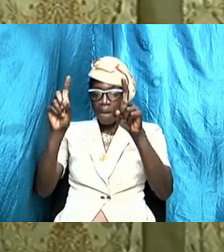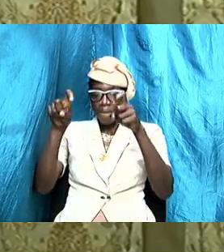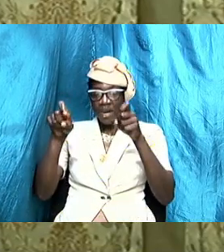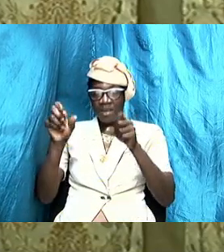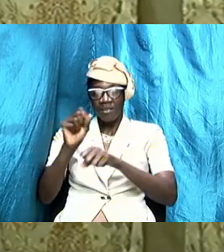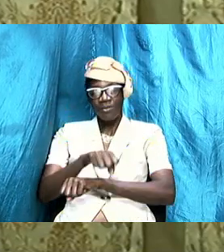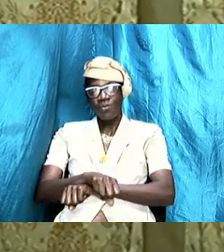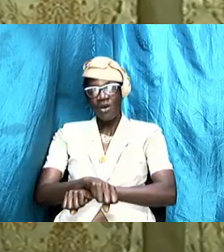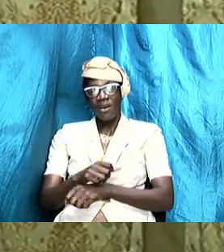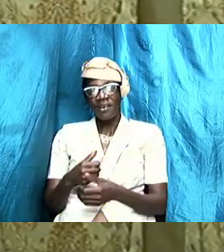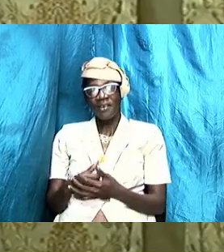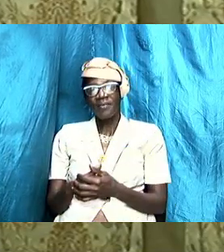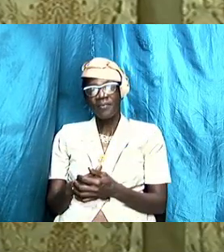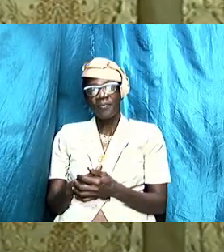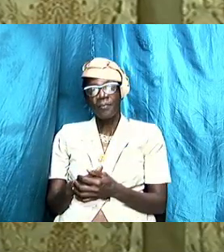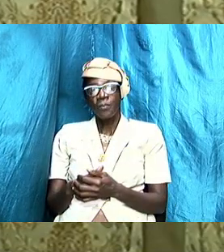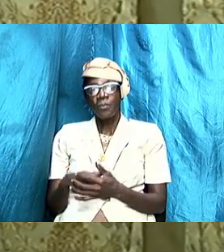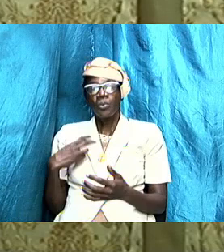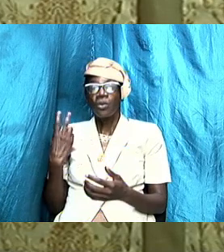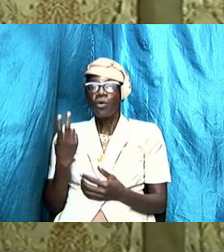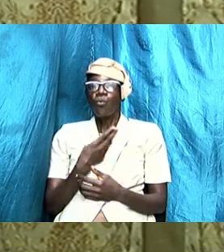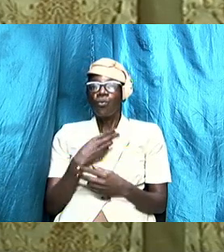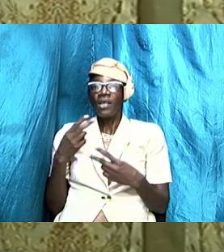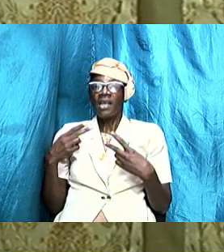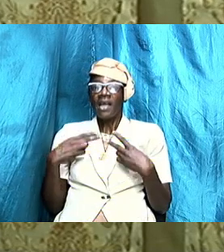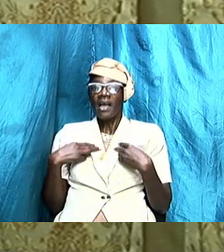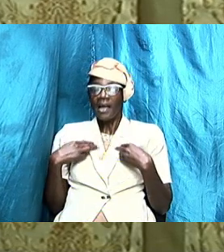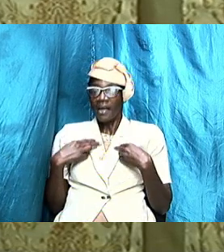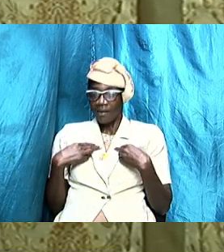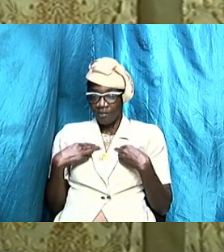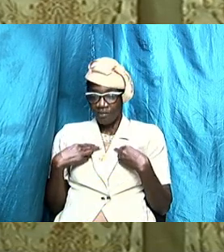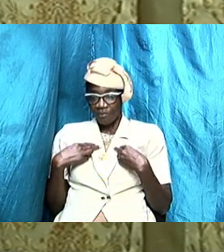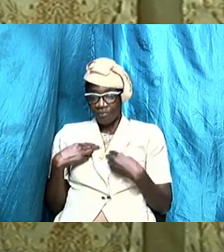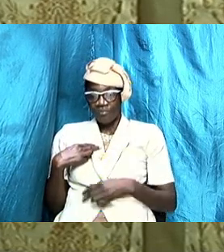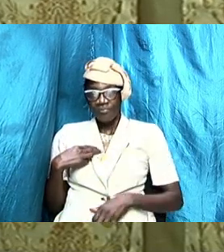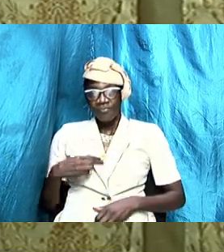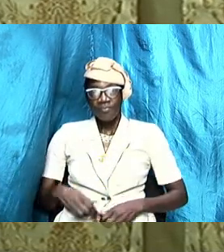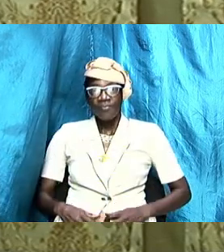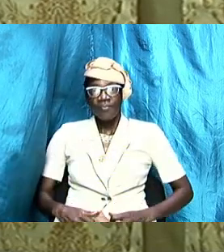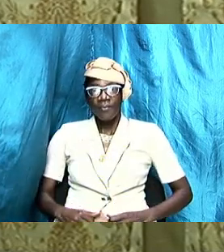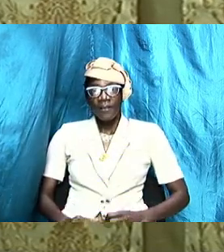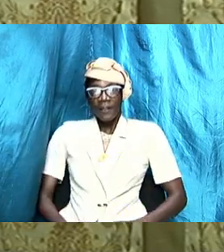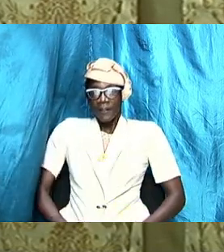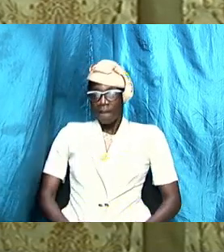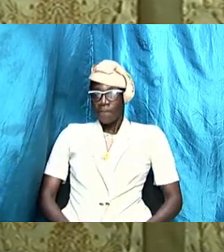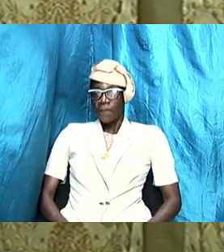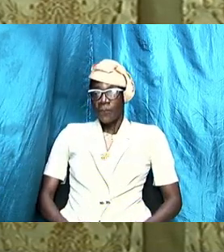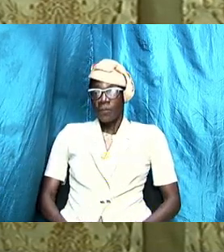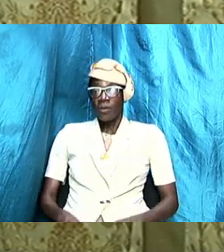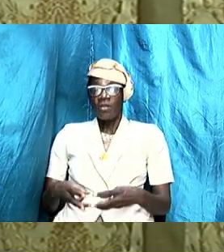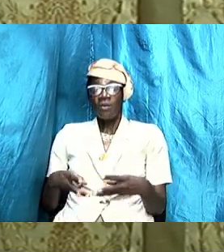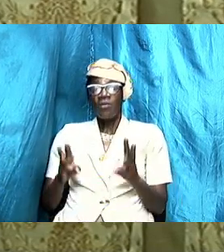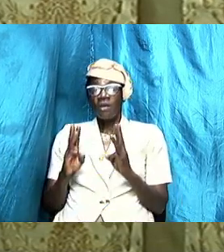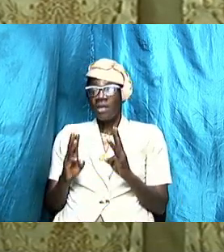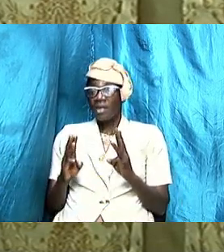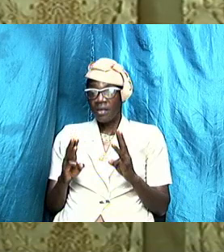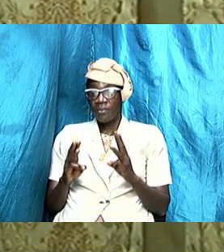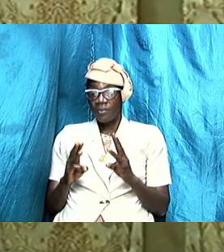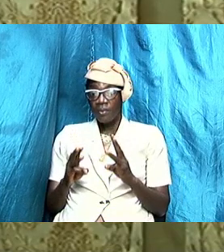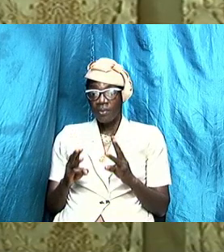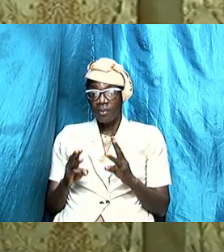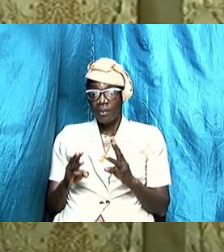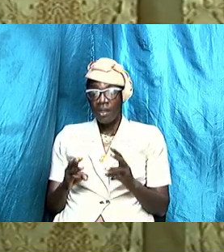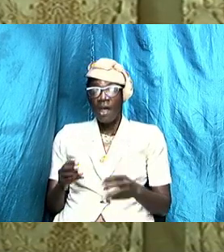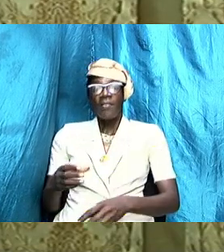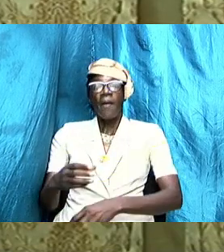work and we have the capacity we have the potential we have the